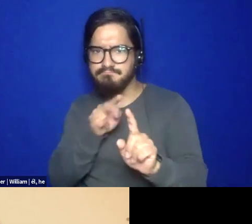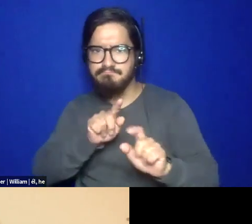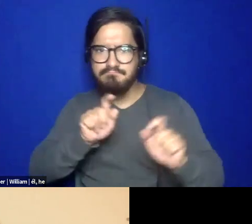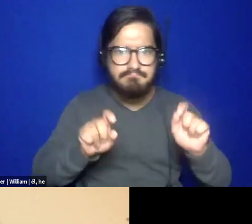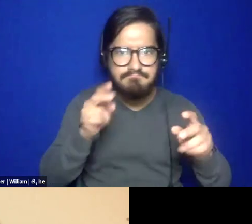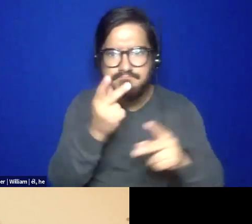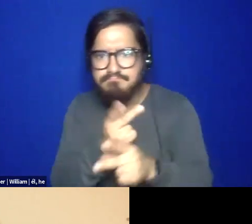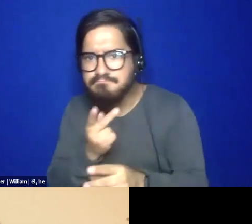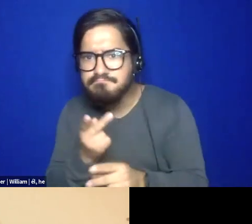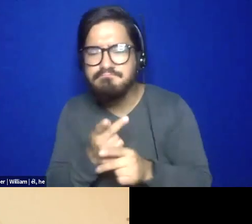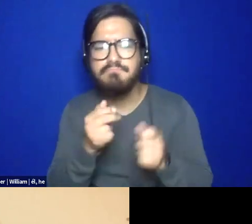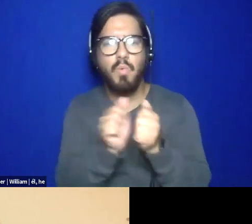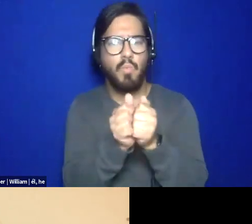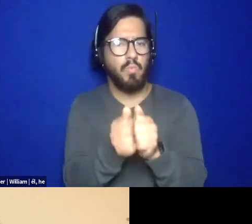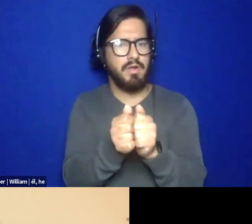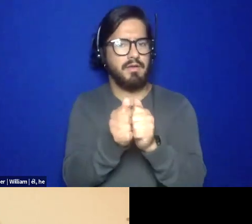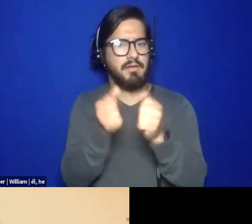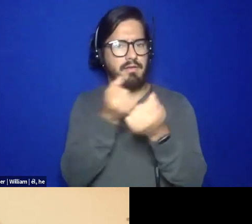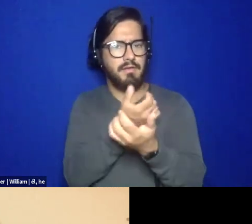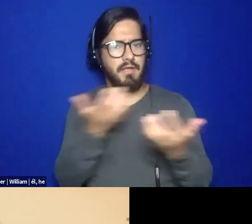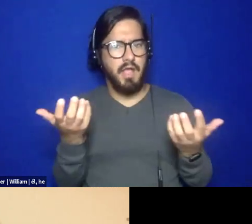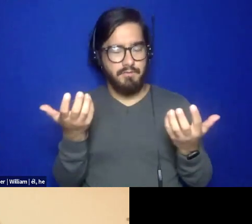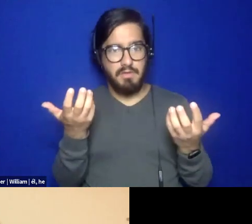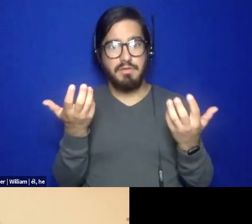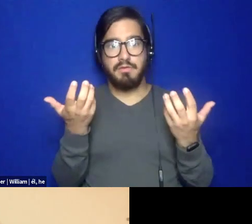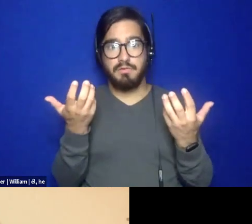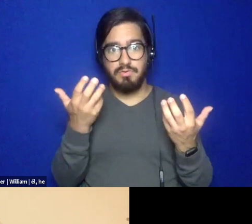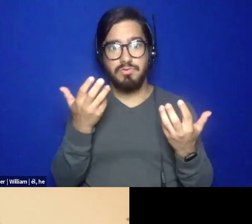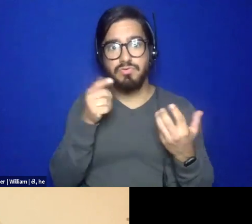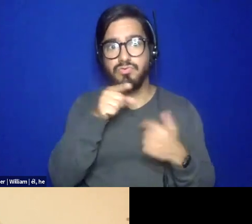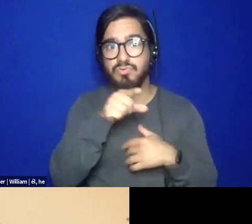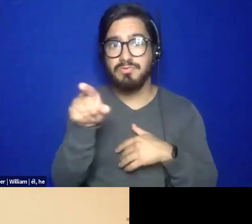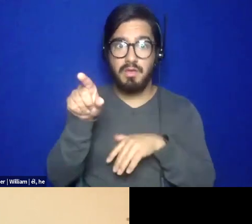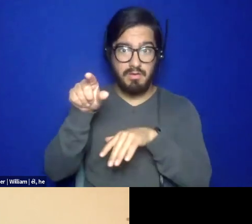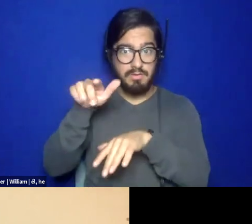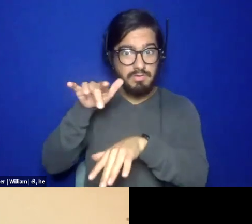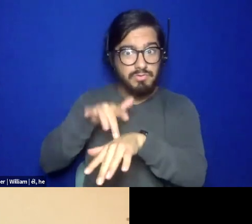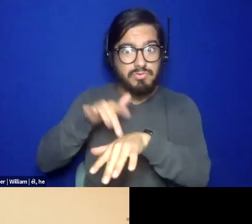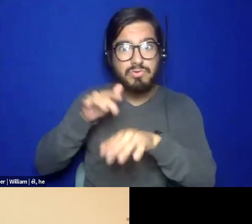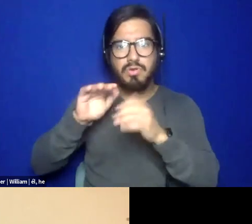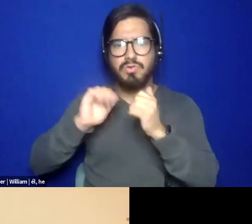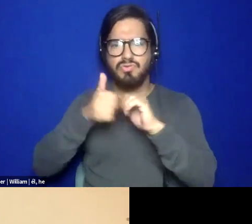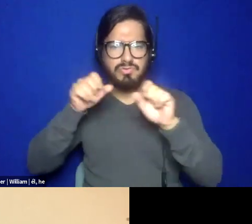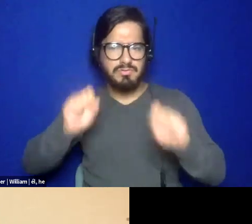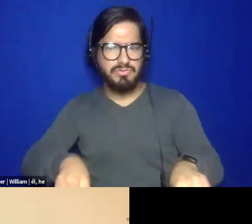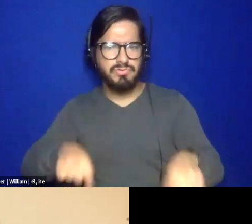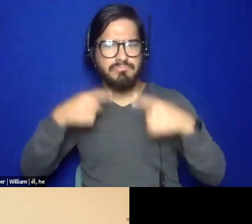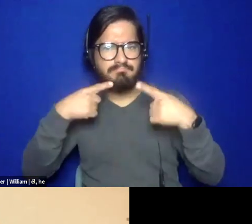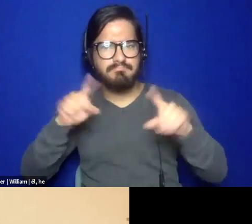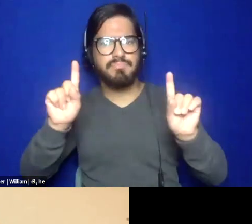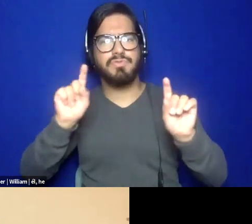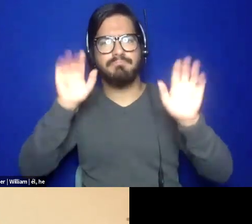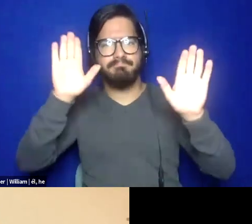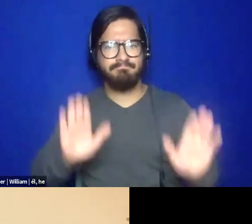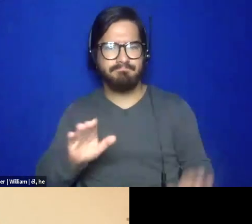a realm that's going to tap into their, their ability to show up in their greatness. And that's where, that's where I am.